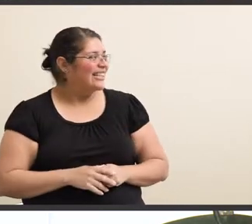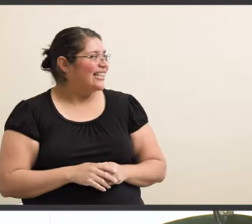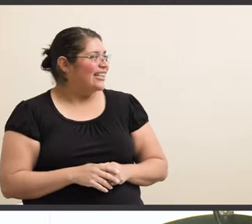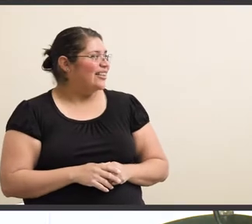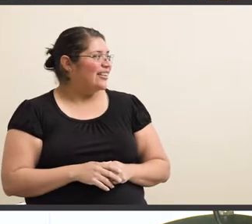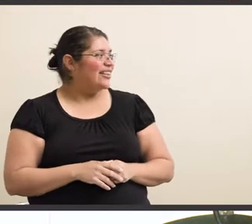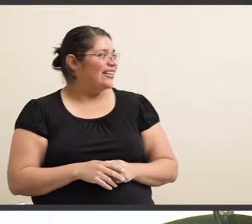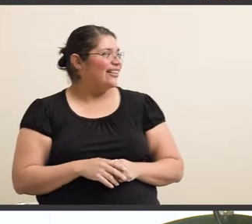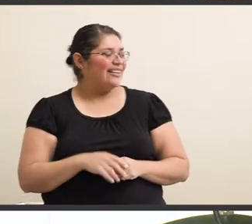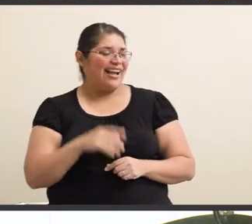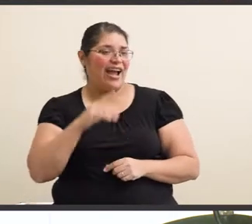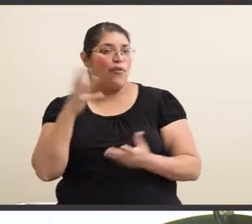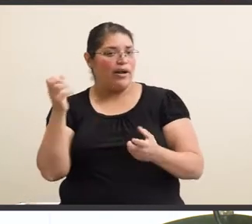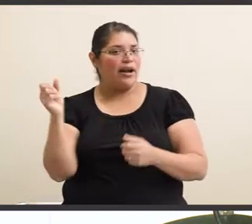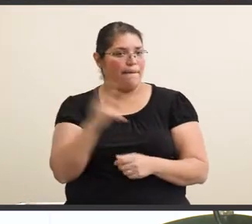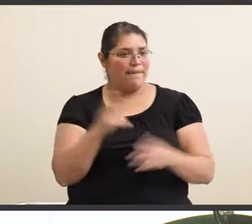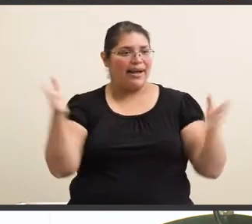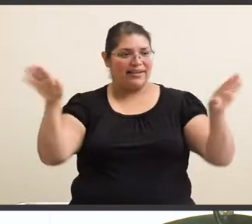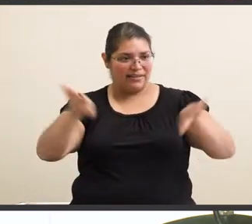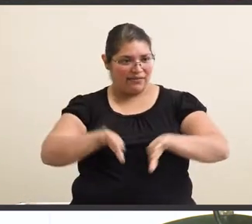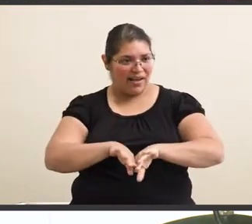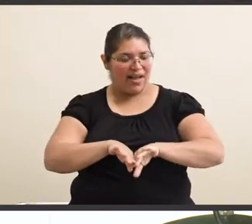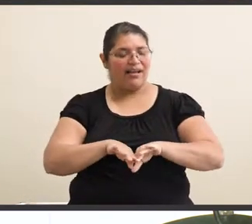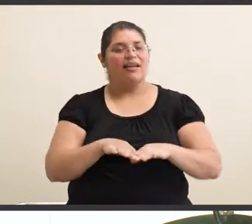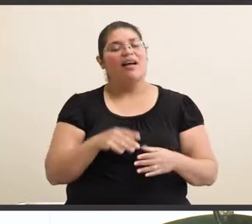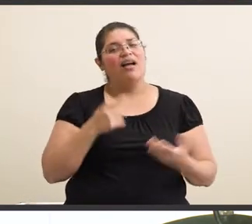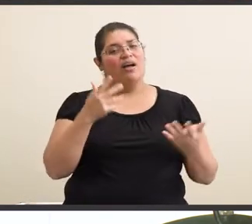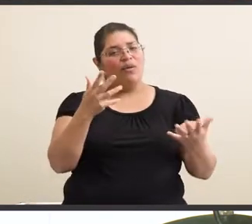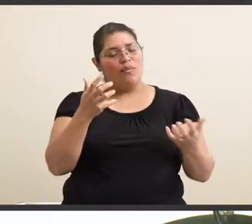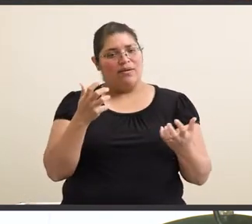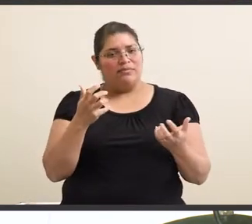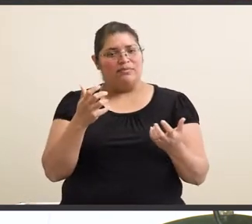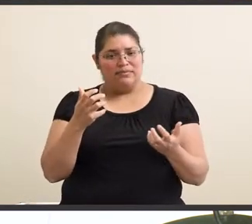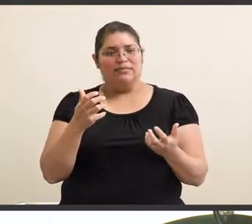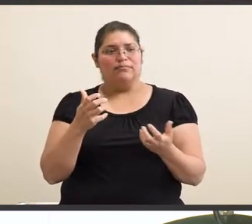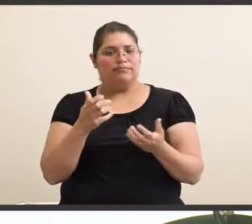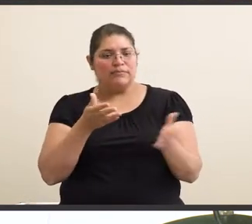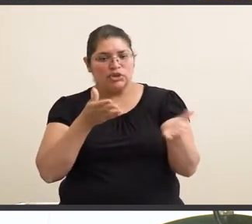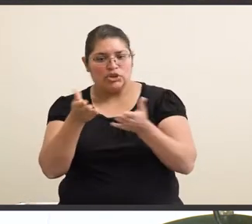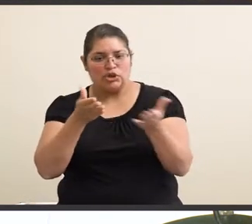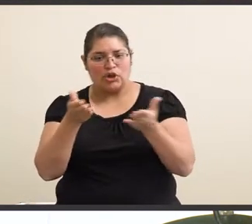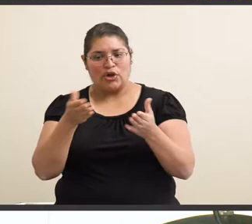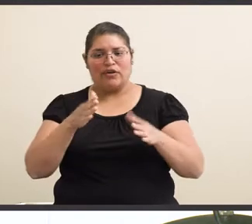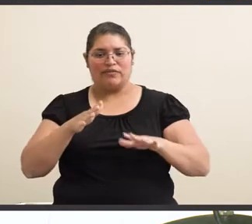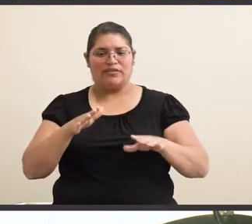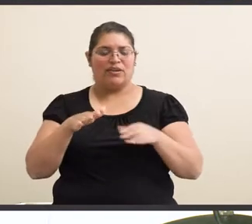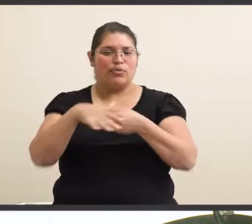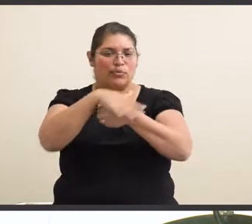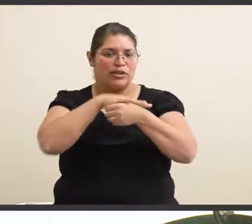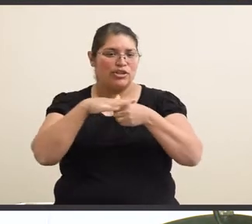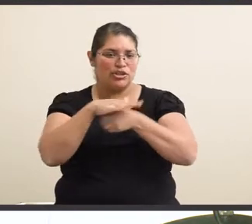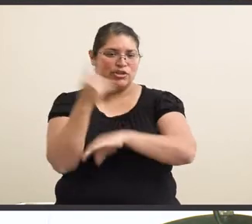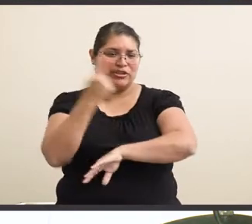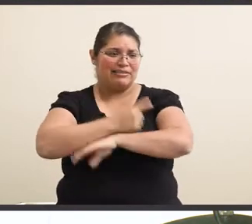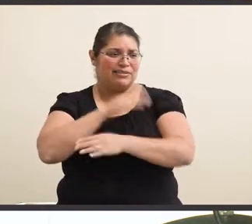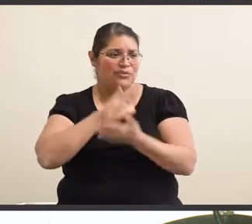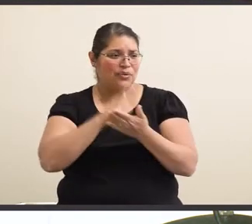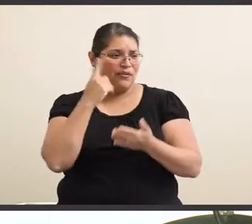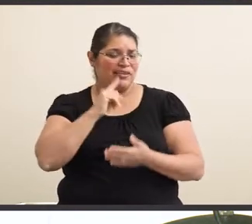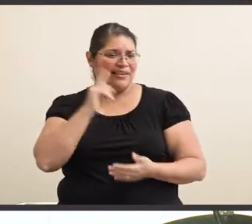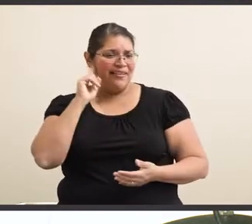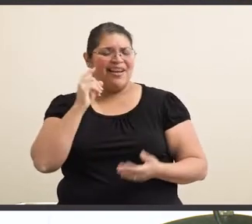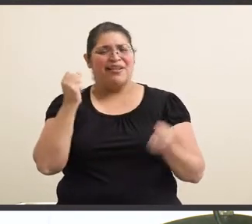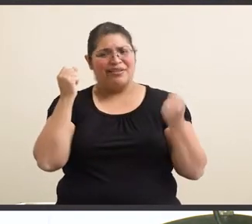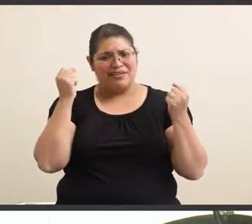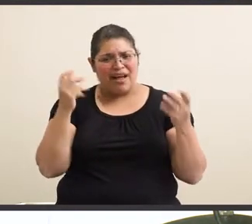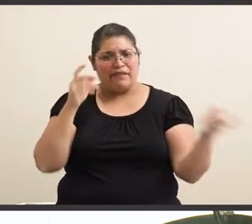I really want to come back to the valley and I really want to, you know, serve the regional day schools for the deaf. I feel like there's a lot